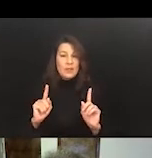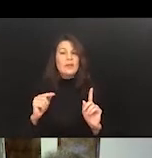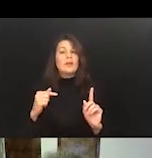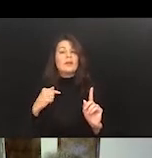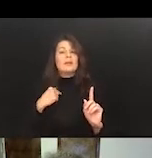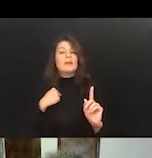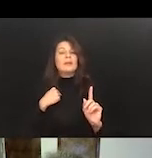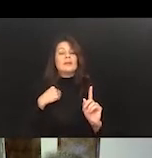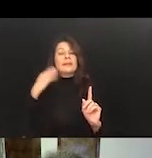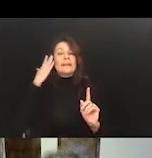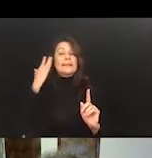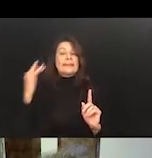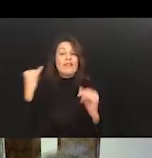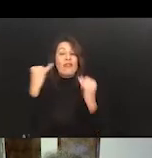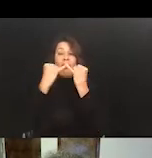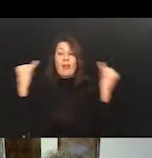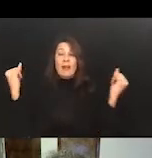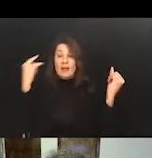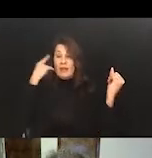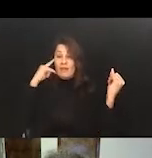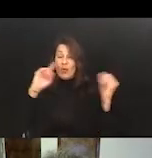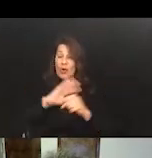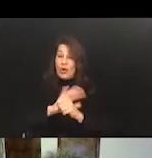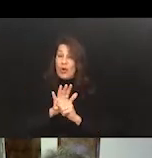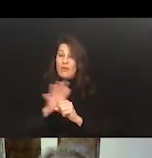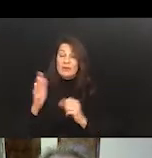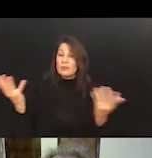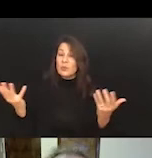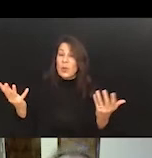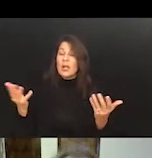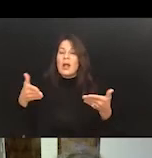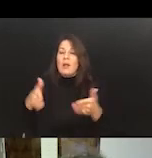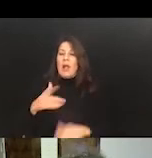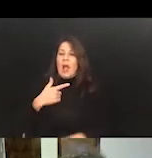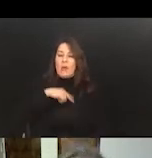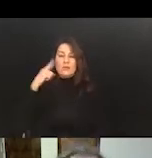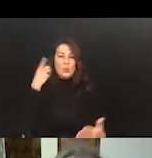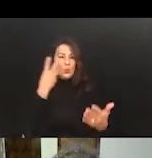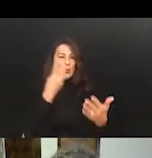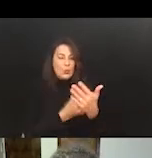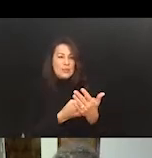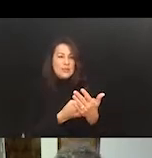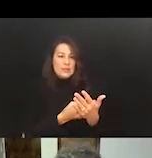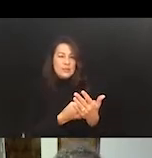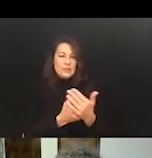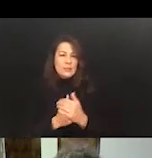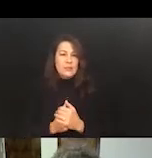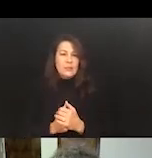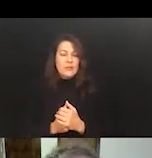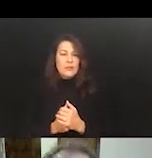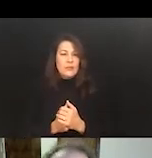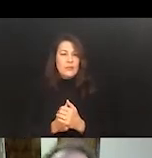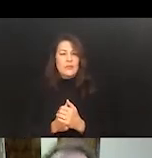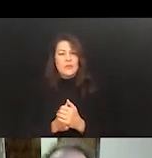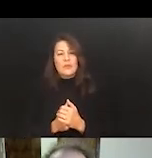lining of the COVID era has allowed us to witness is it's as sort of Elaine talked about,